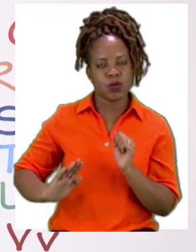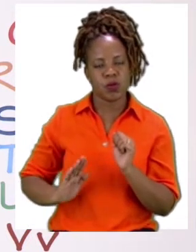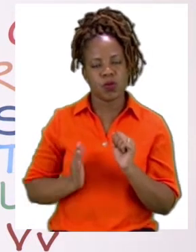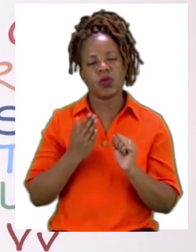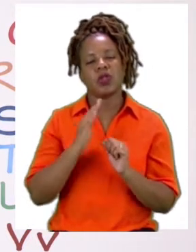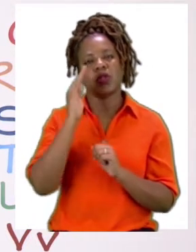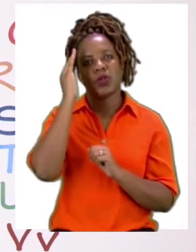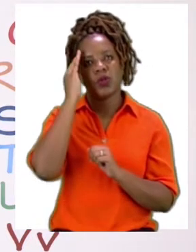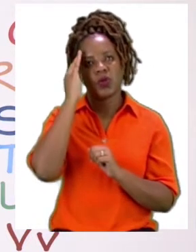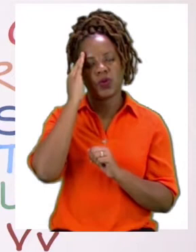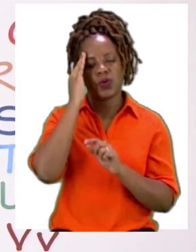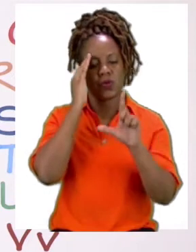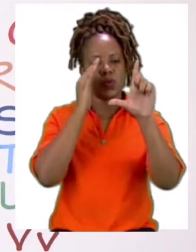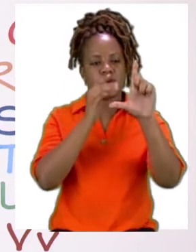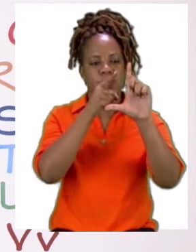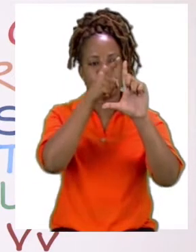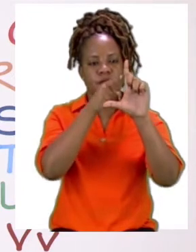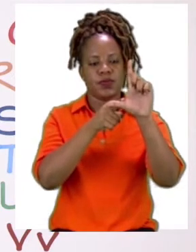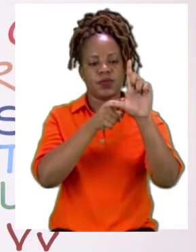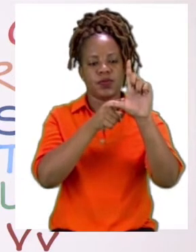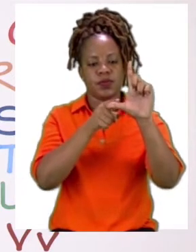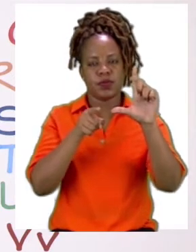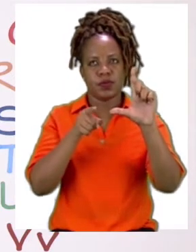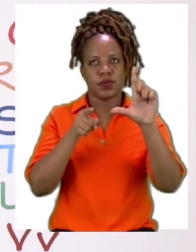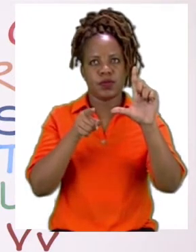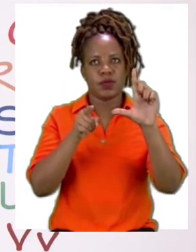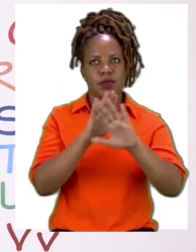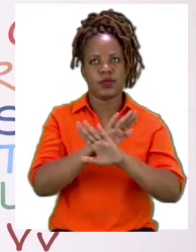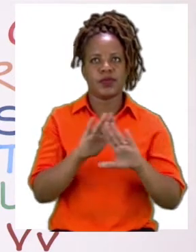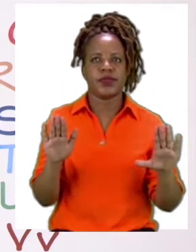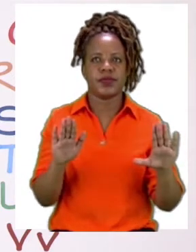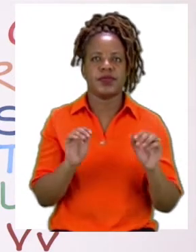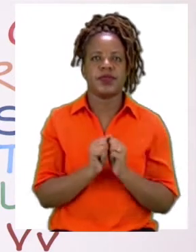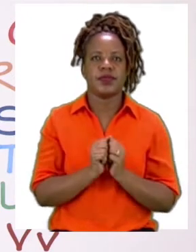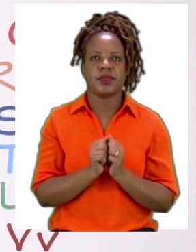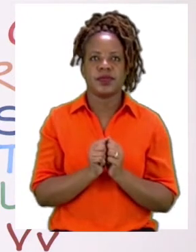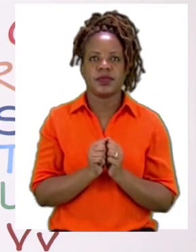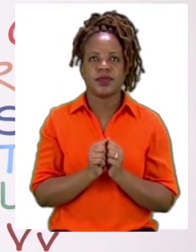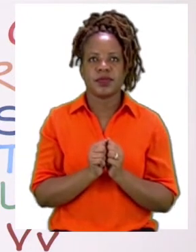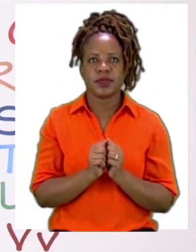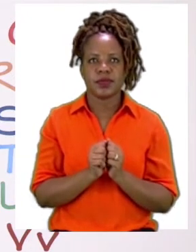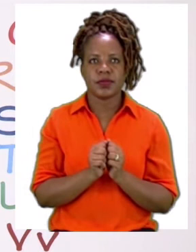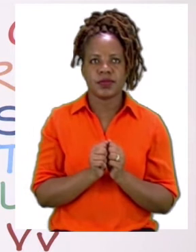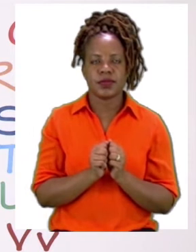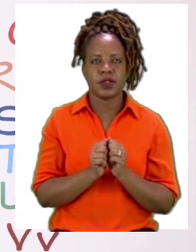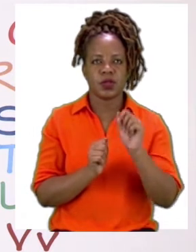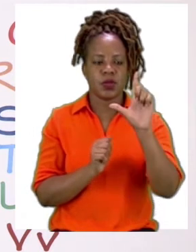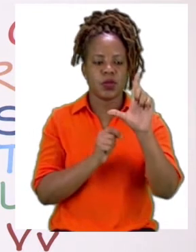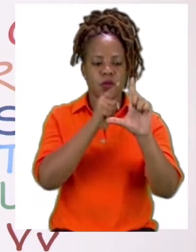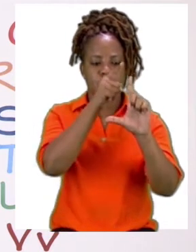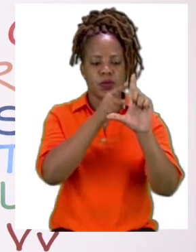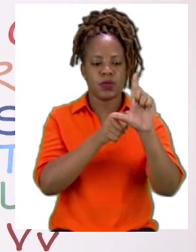meet in corners. But rather, we're looking for the right angle that meets the horizontal line.